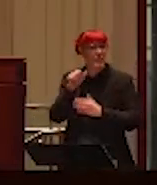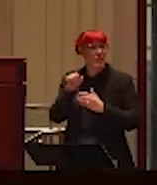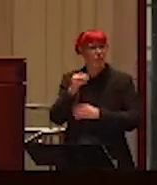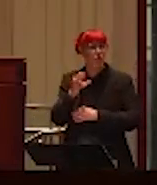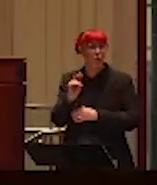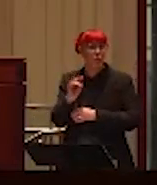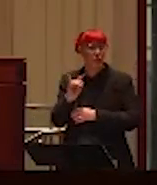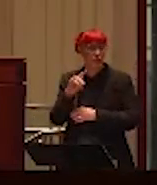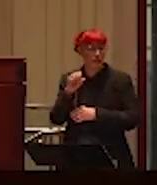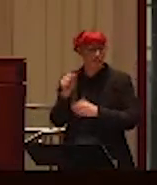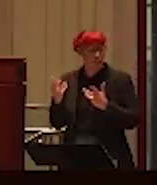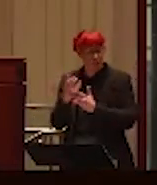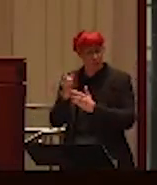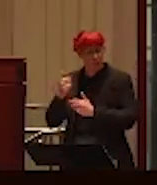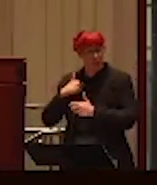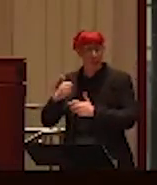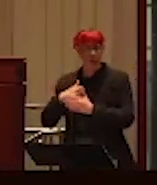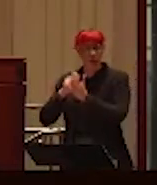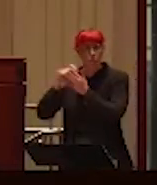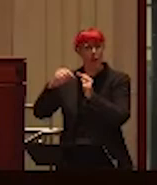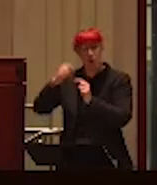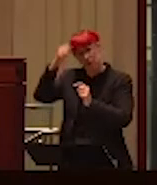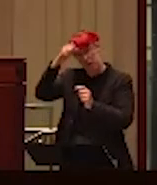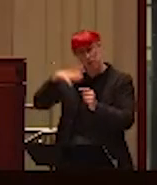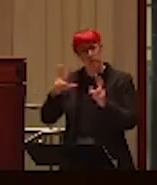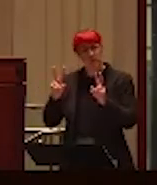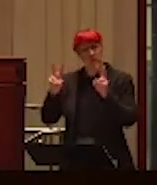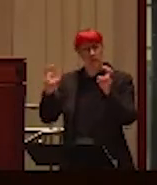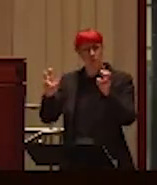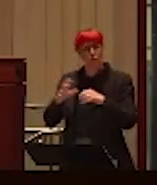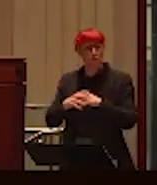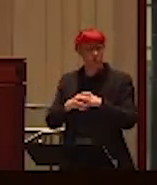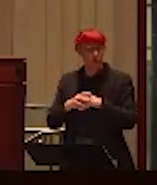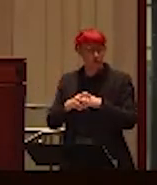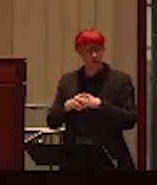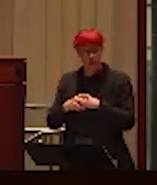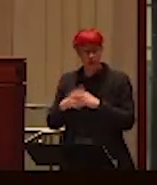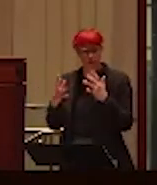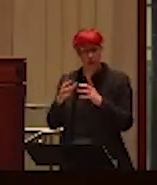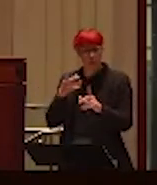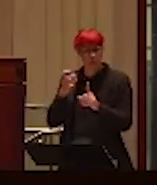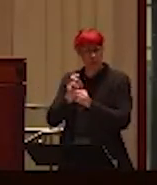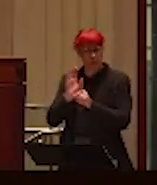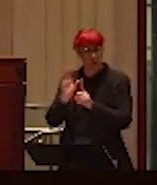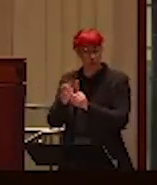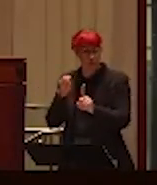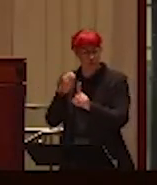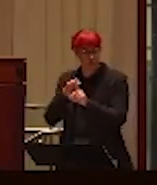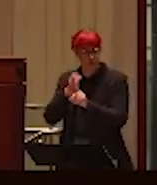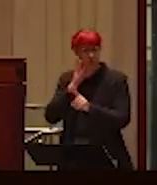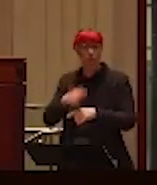broadcasting about men's issues. I think it would change the culture quite significantly, actually. Um, so when